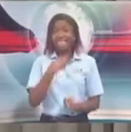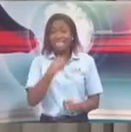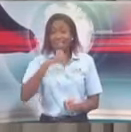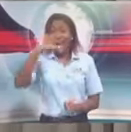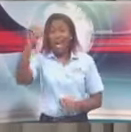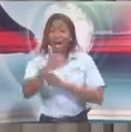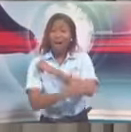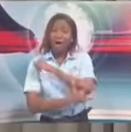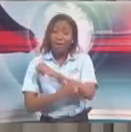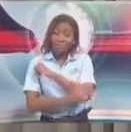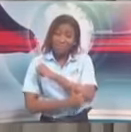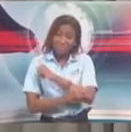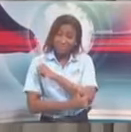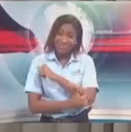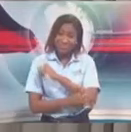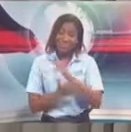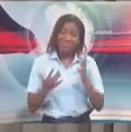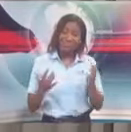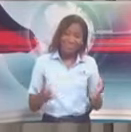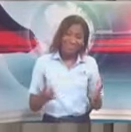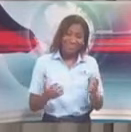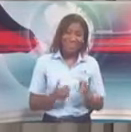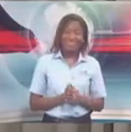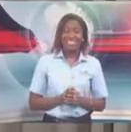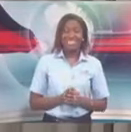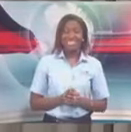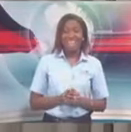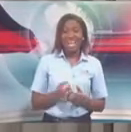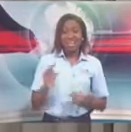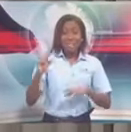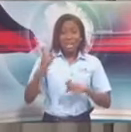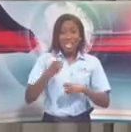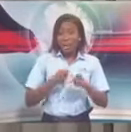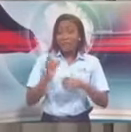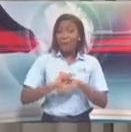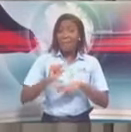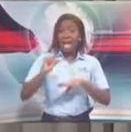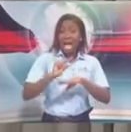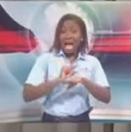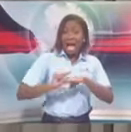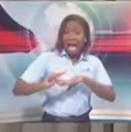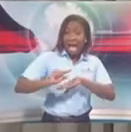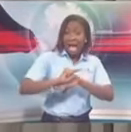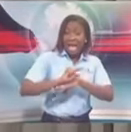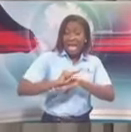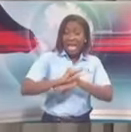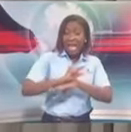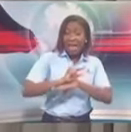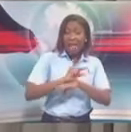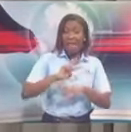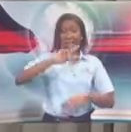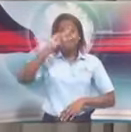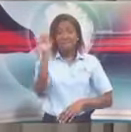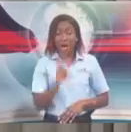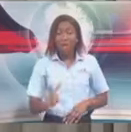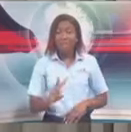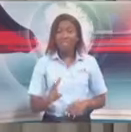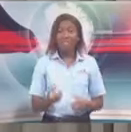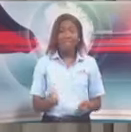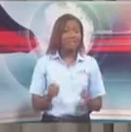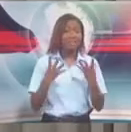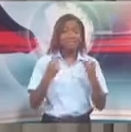As you heard me announce last week, right now we're dealing with those from Guyana and those from Venezuela, and we're looking at it. There's another important exception